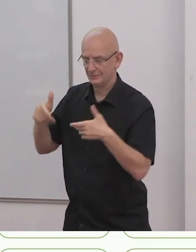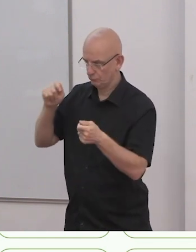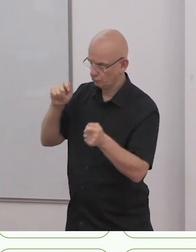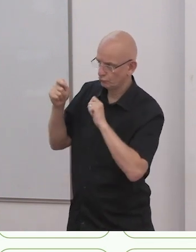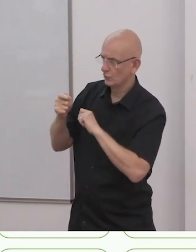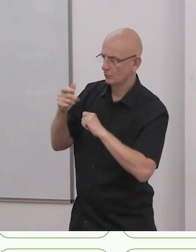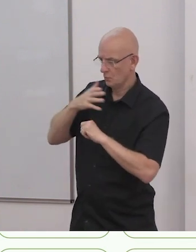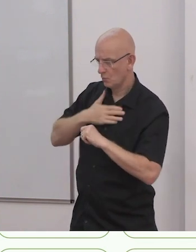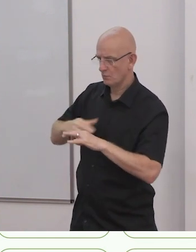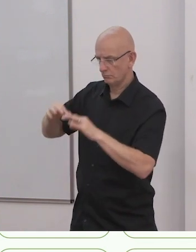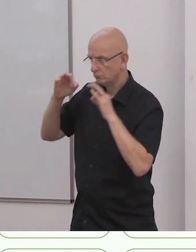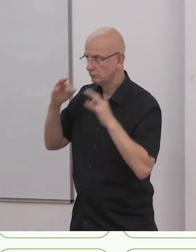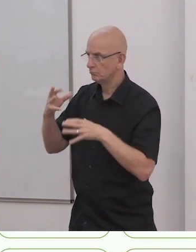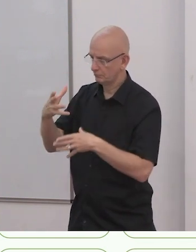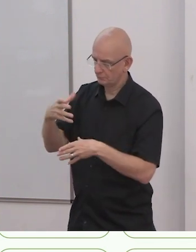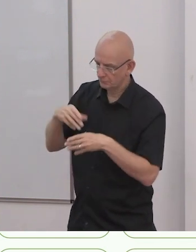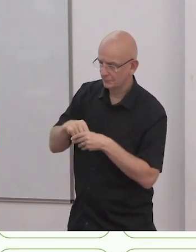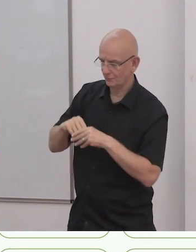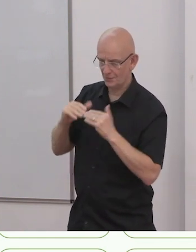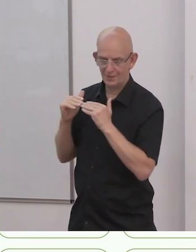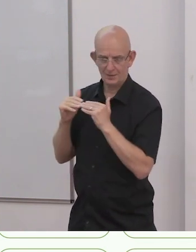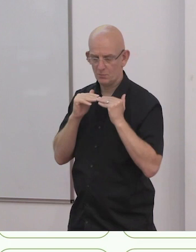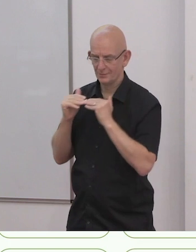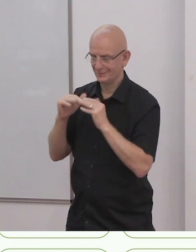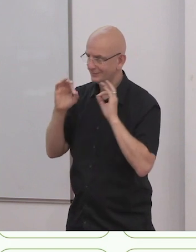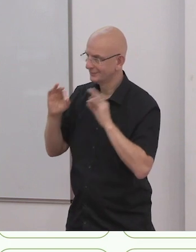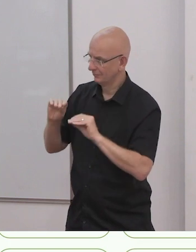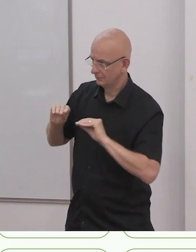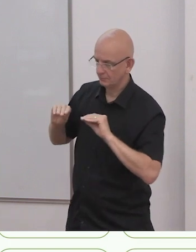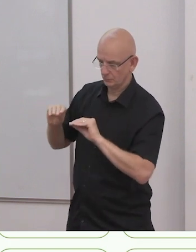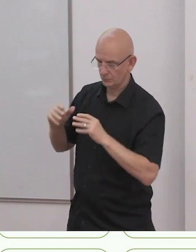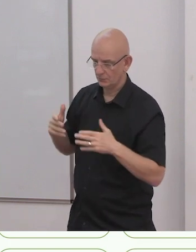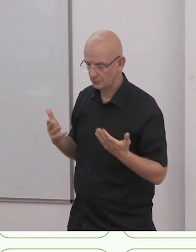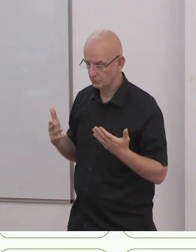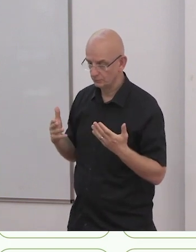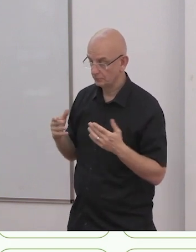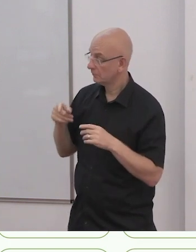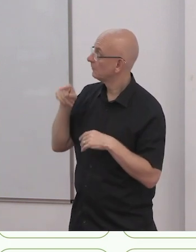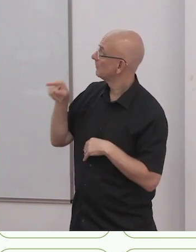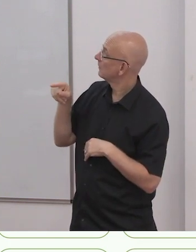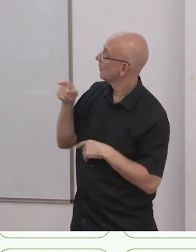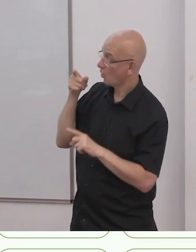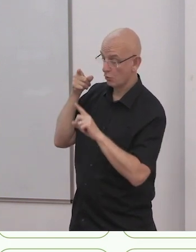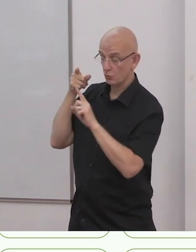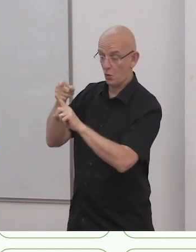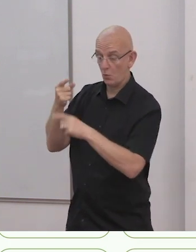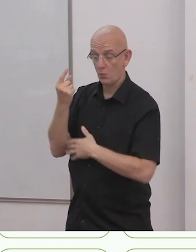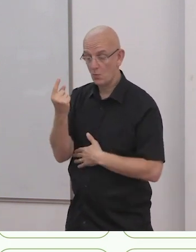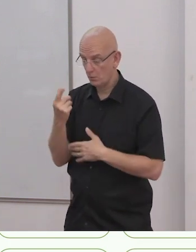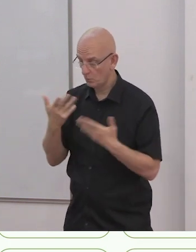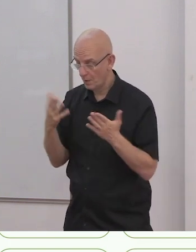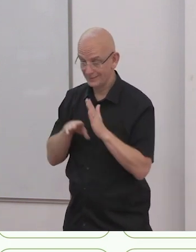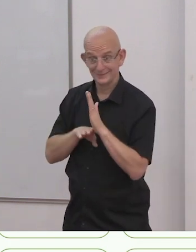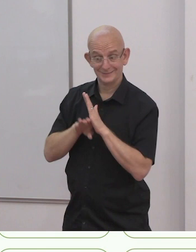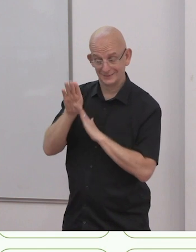and strengthen members' common understanding of inclusive education and help them to impact others.